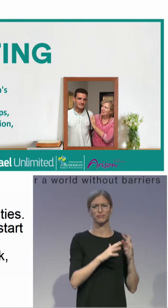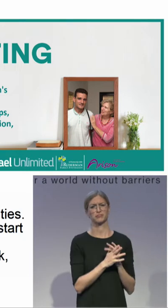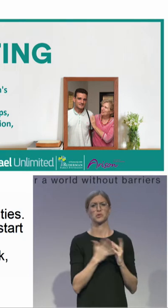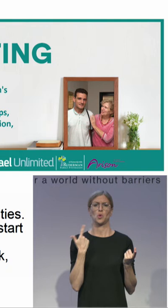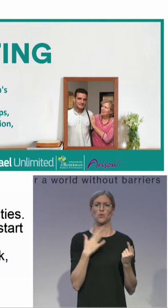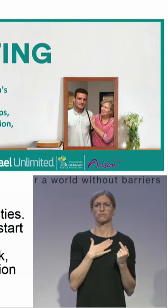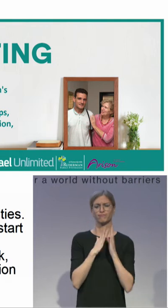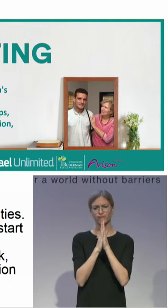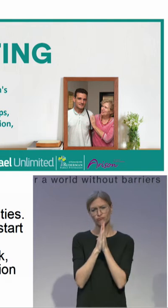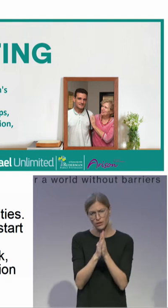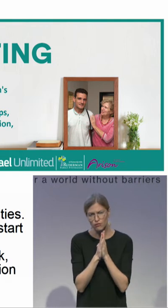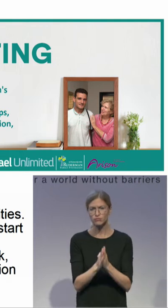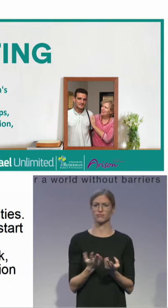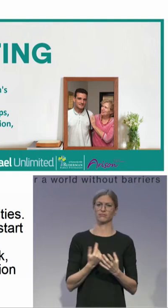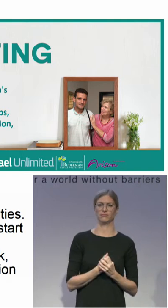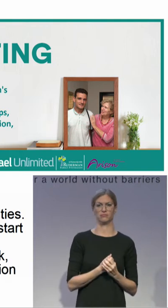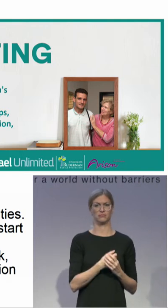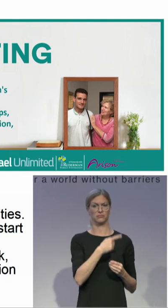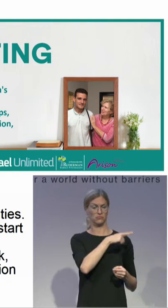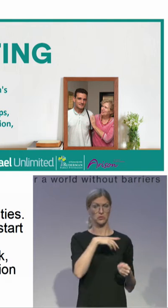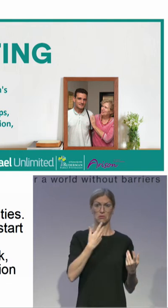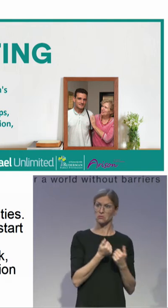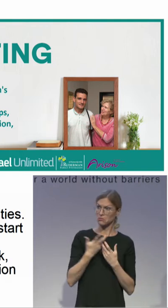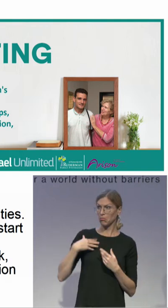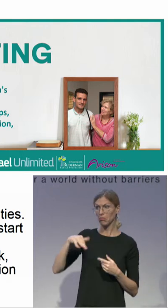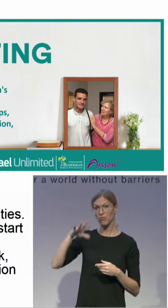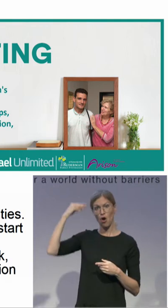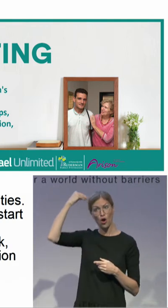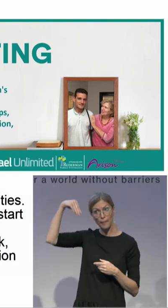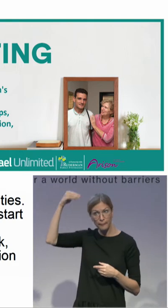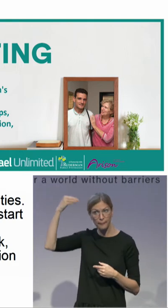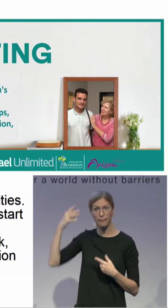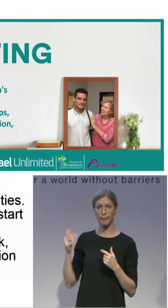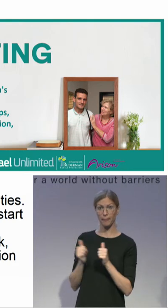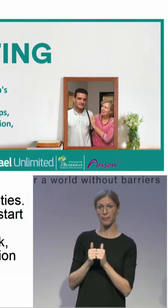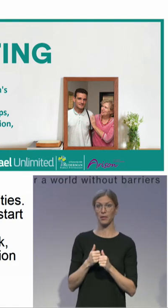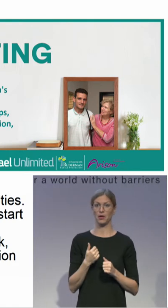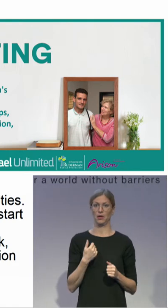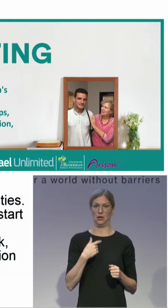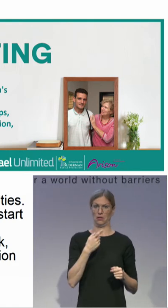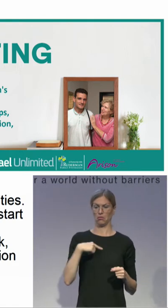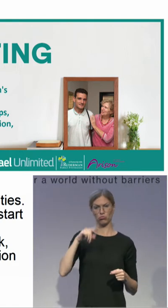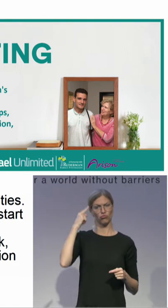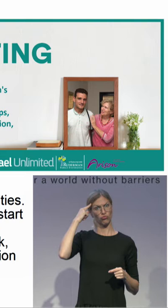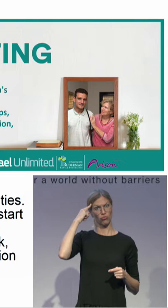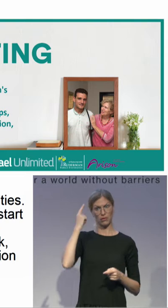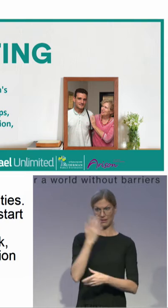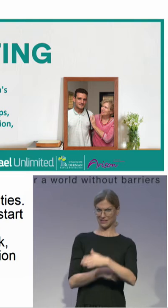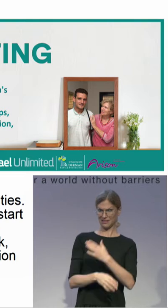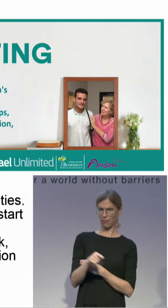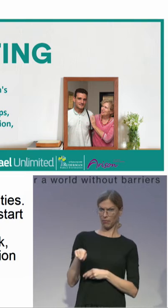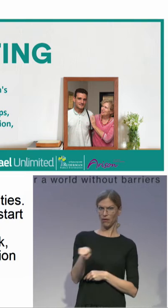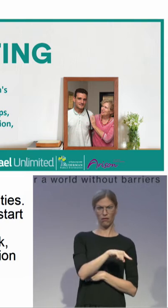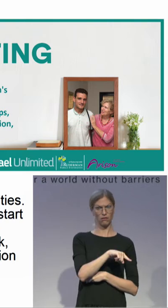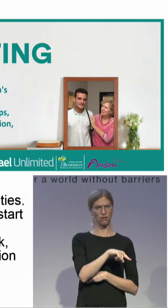also with the Arab community. By the way, we believe that peace will come from people with disabilities because you bring them together and they all have the same